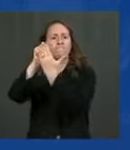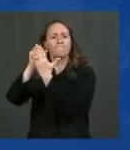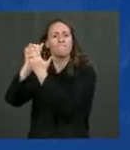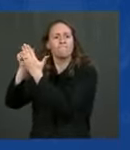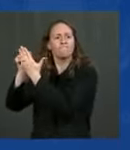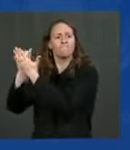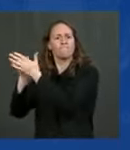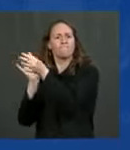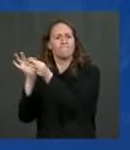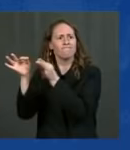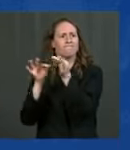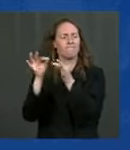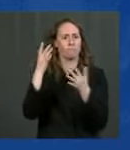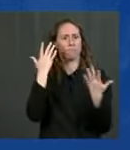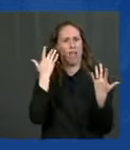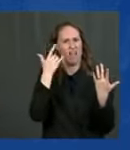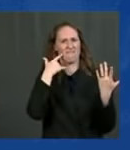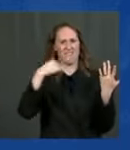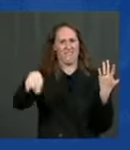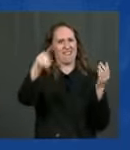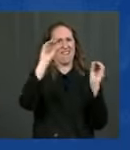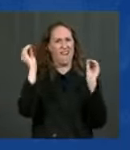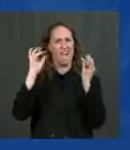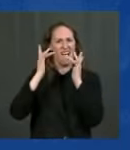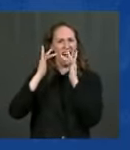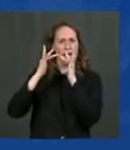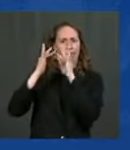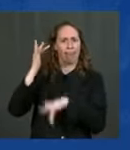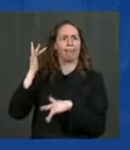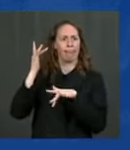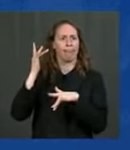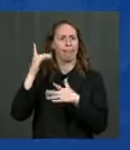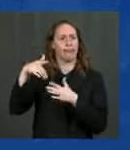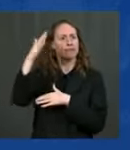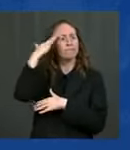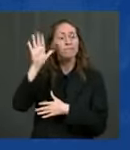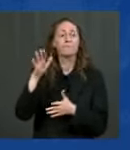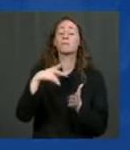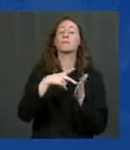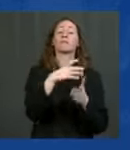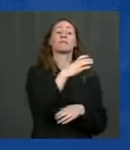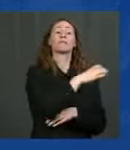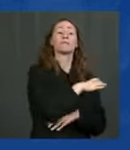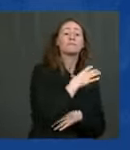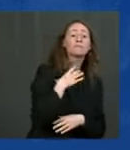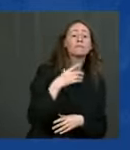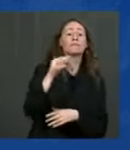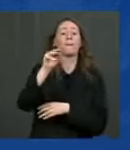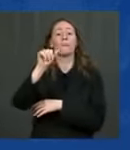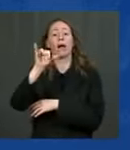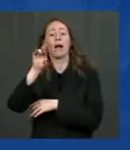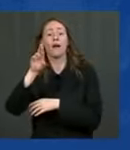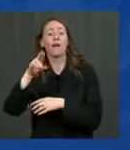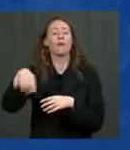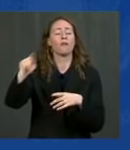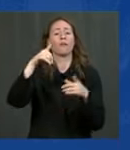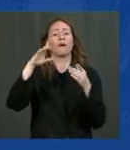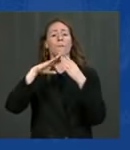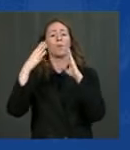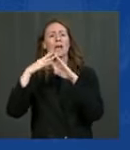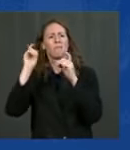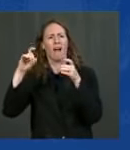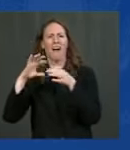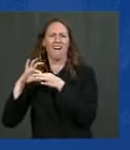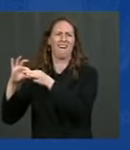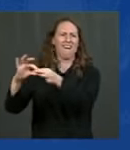online and with the governor and mayors and members of Congress community leaders all the folks that are here we've been working together to deliver millions of